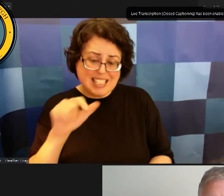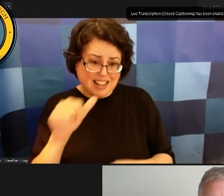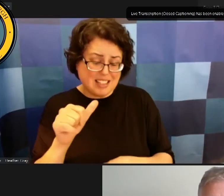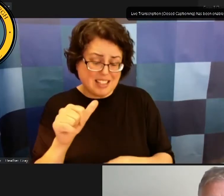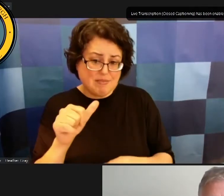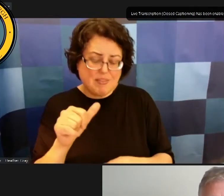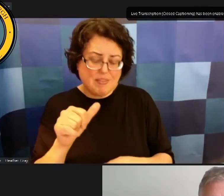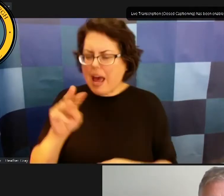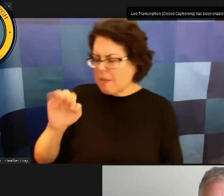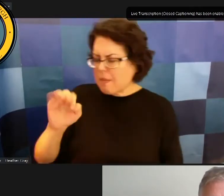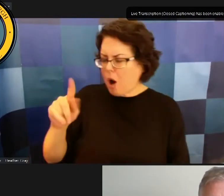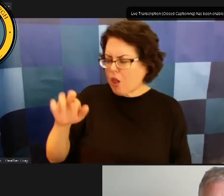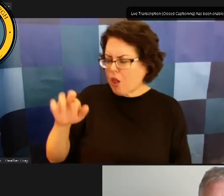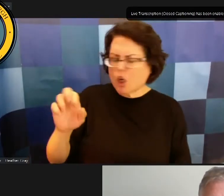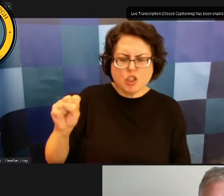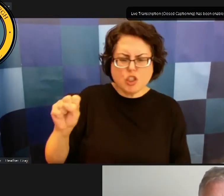gonna play